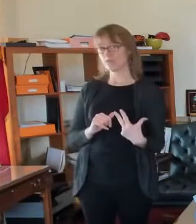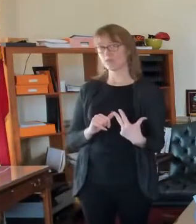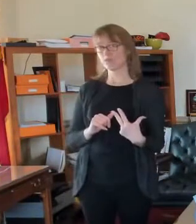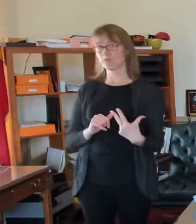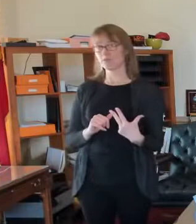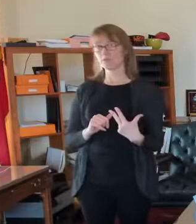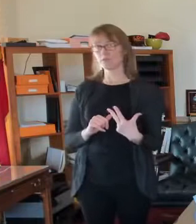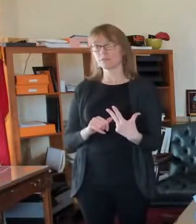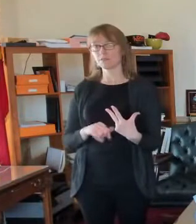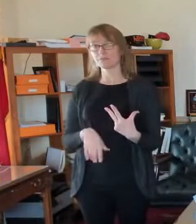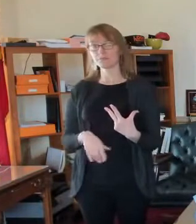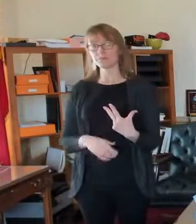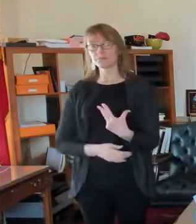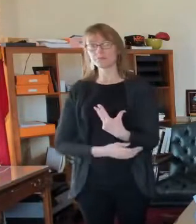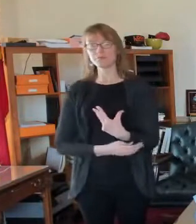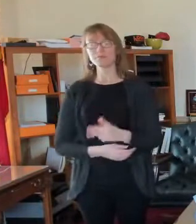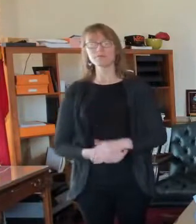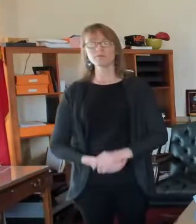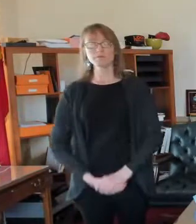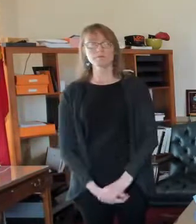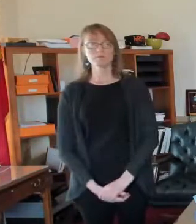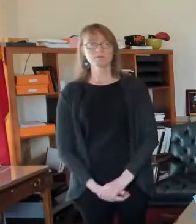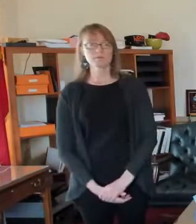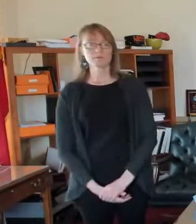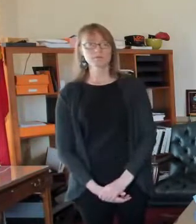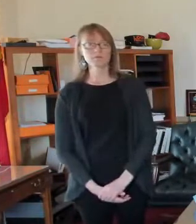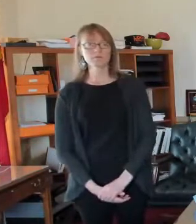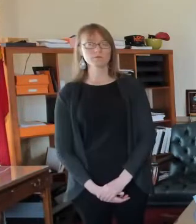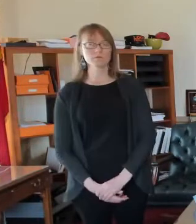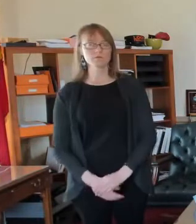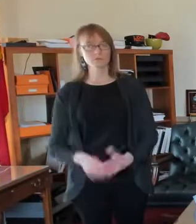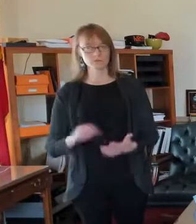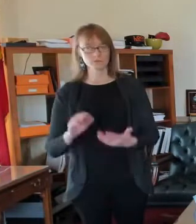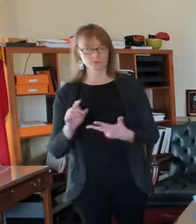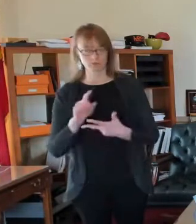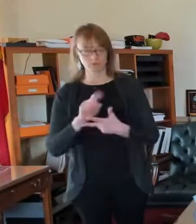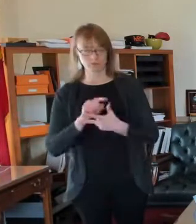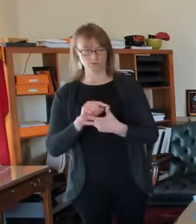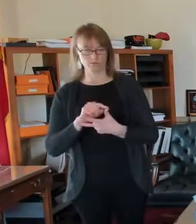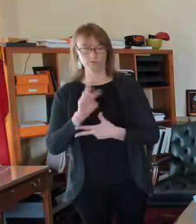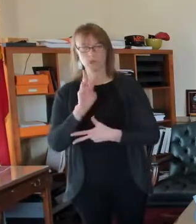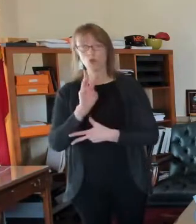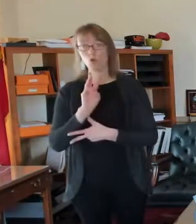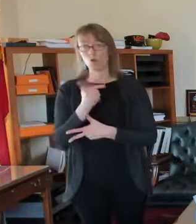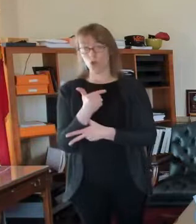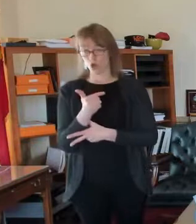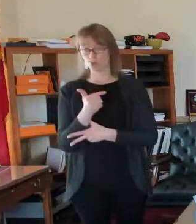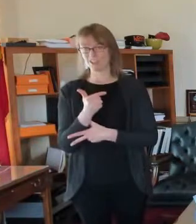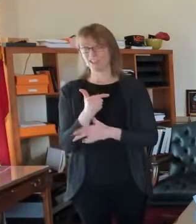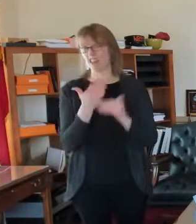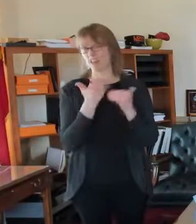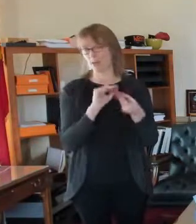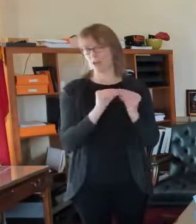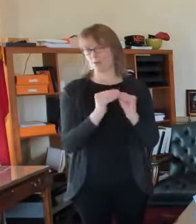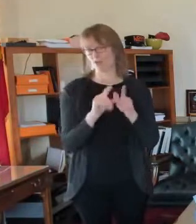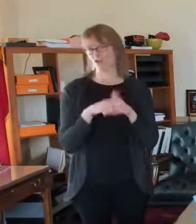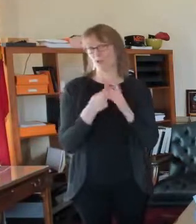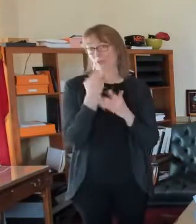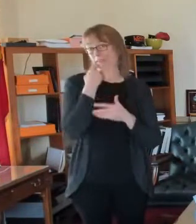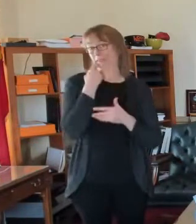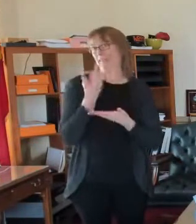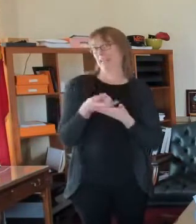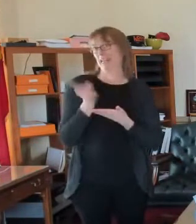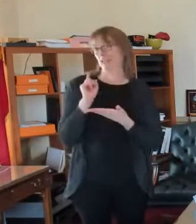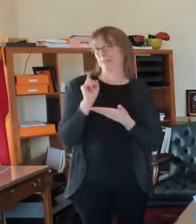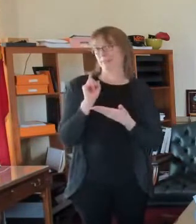mentioned this earlier that, uh, see, well, Walgreens is doing a limited number. They started last week, but CVS,